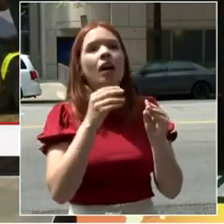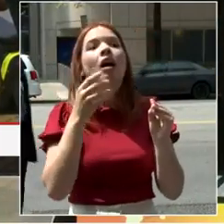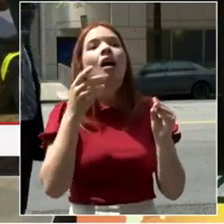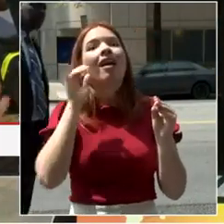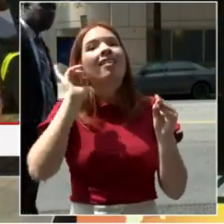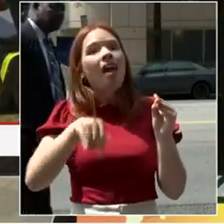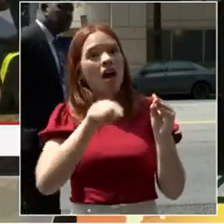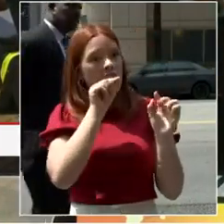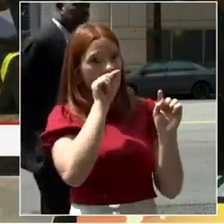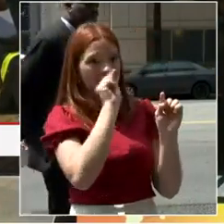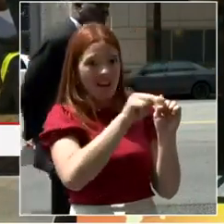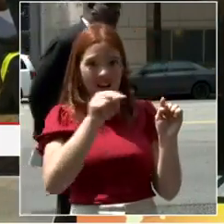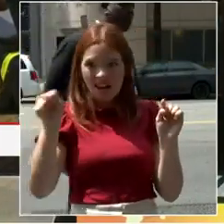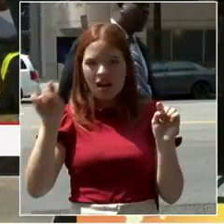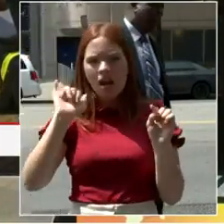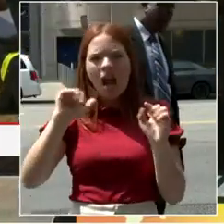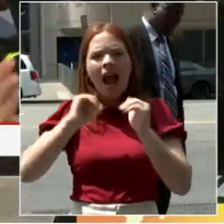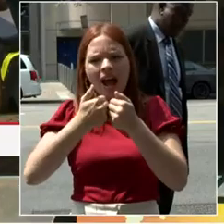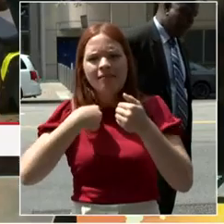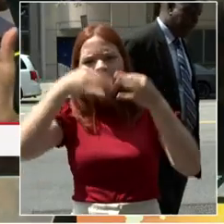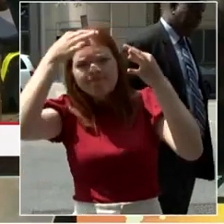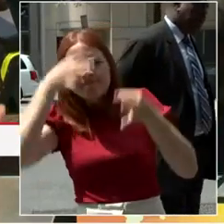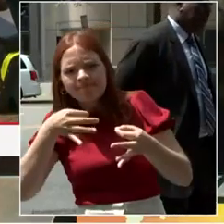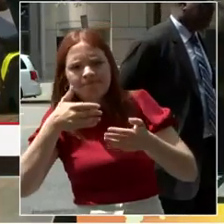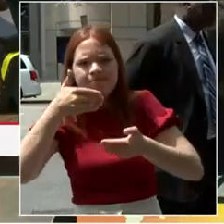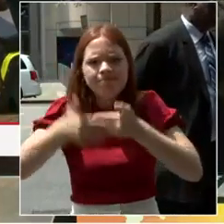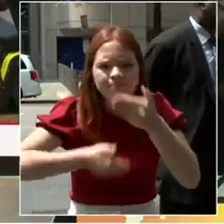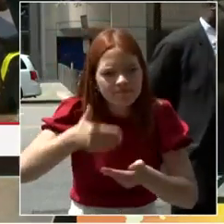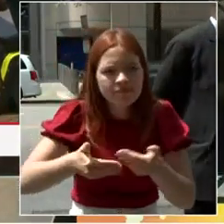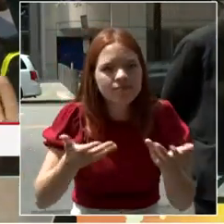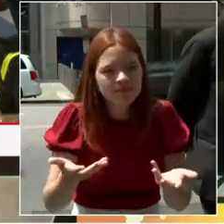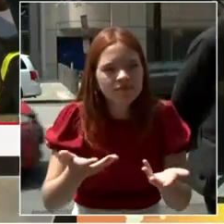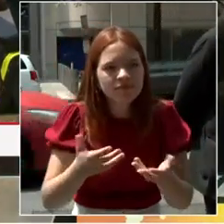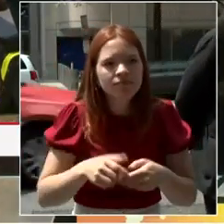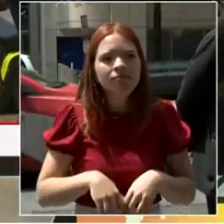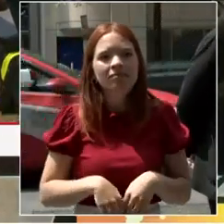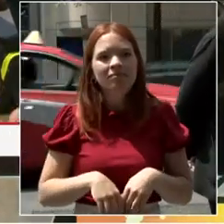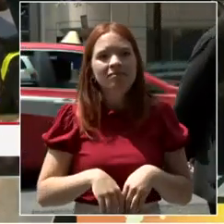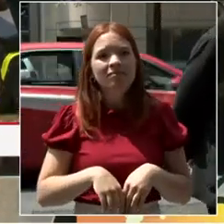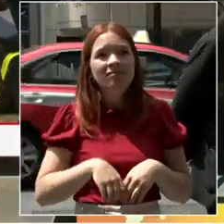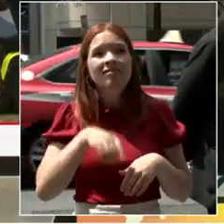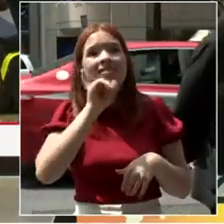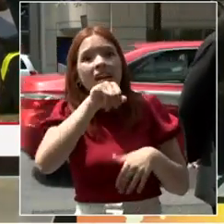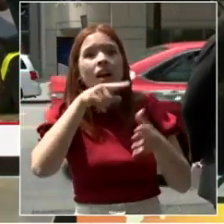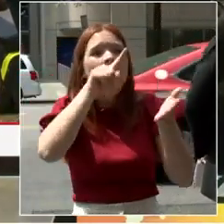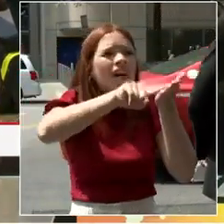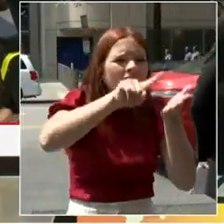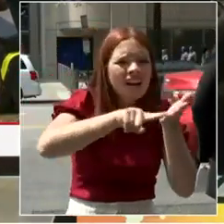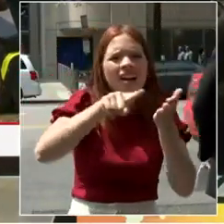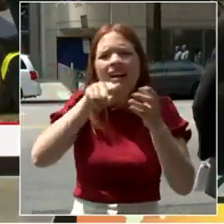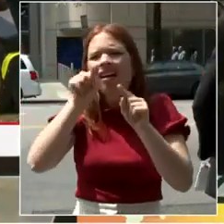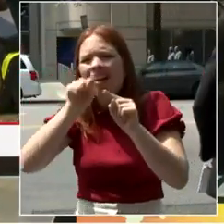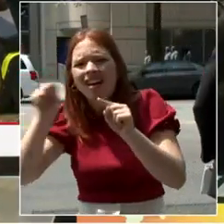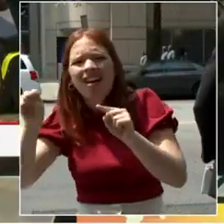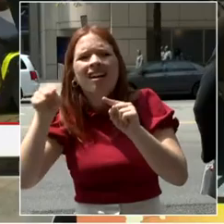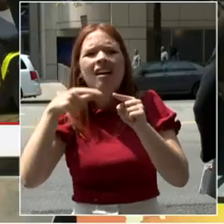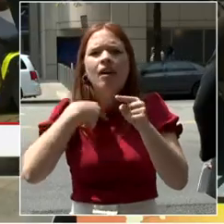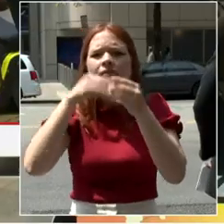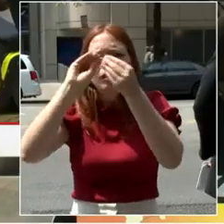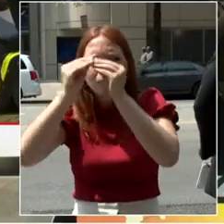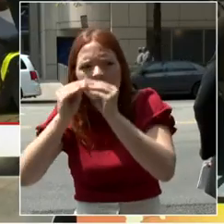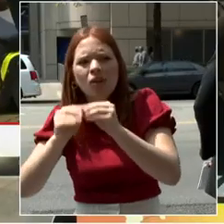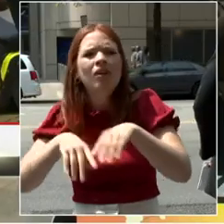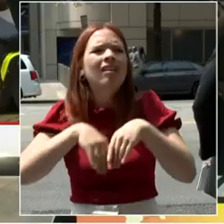deliverable from this project. And this study is going to analyze existing data and metrics about downtown.